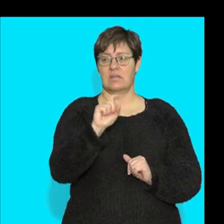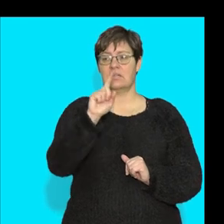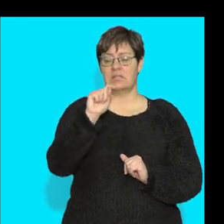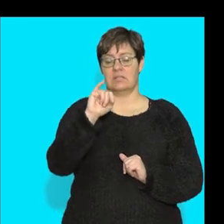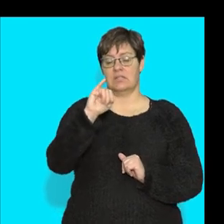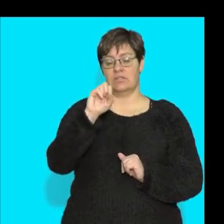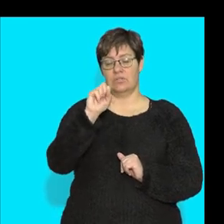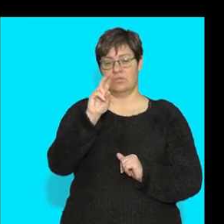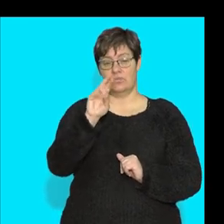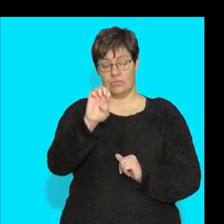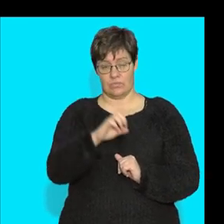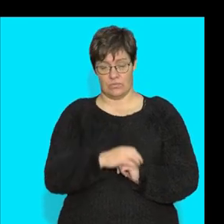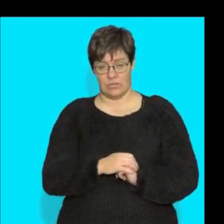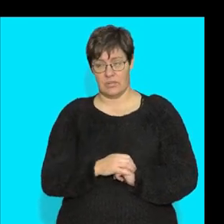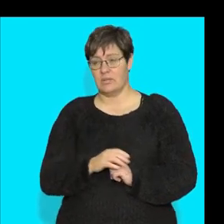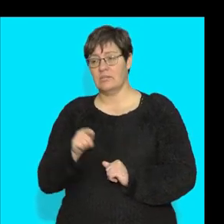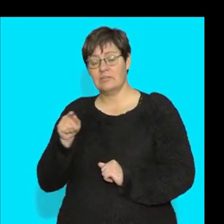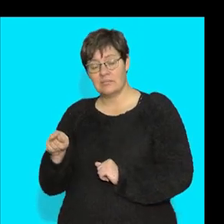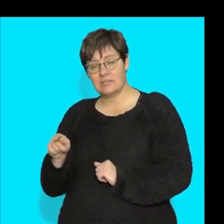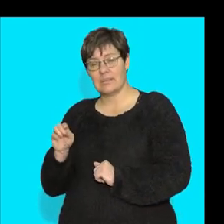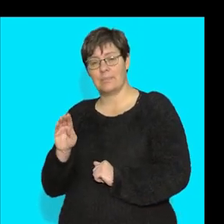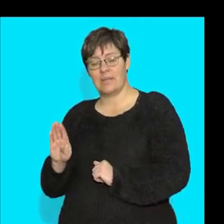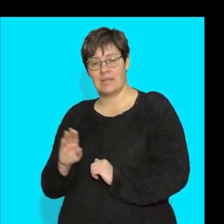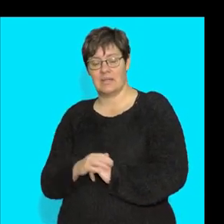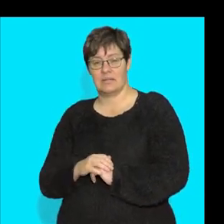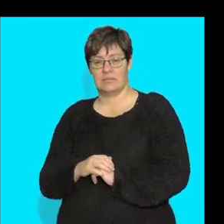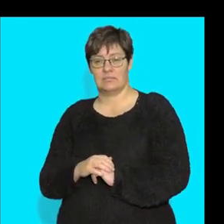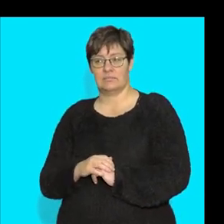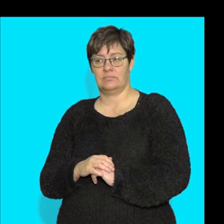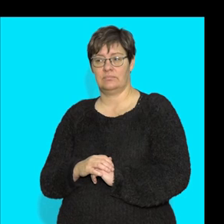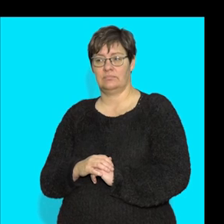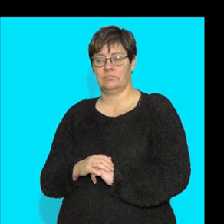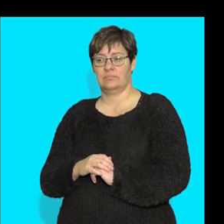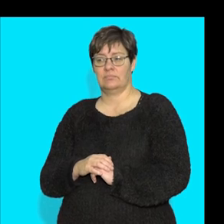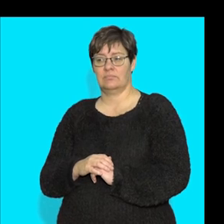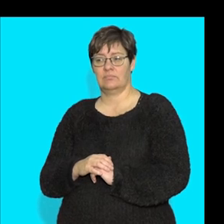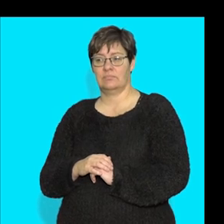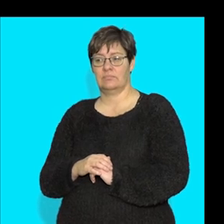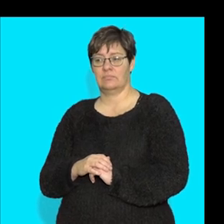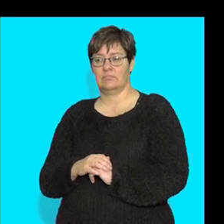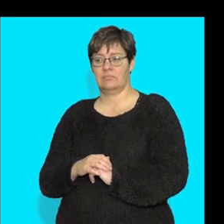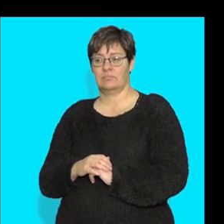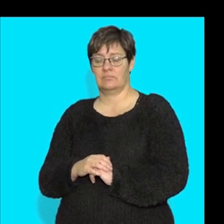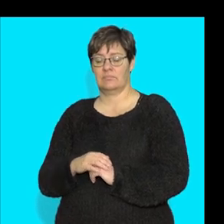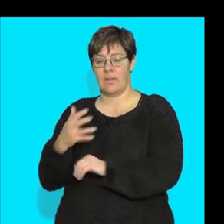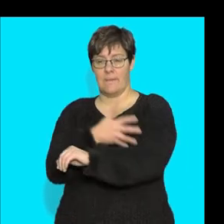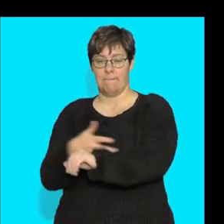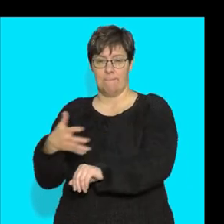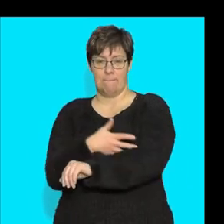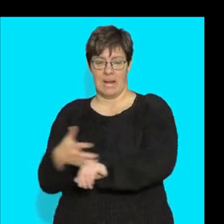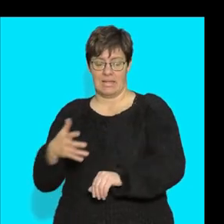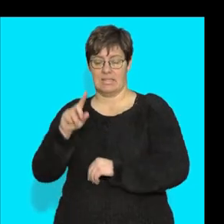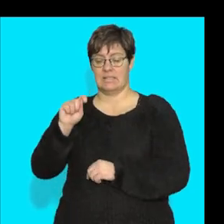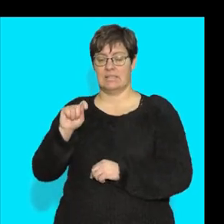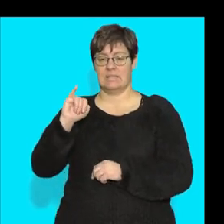right and what is B going to be B is going to be blood tissue